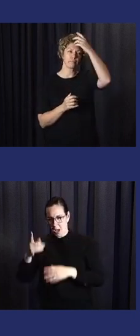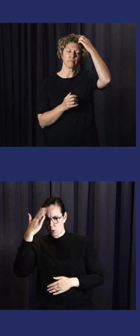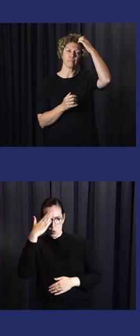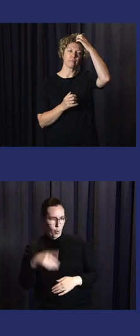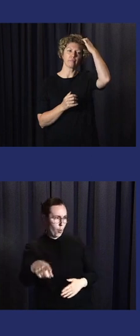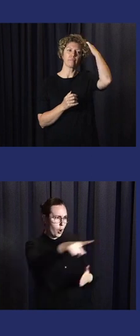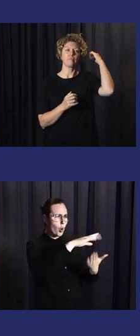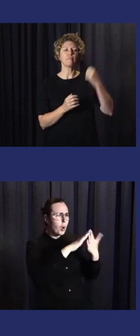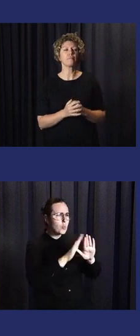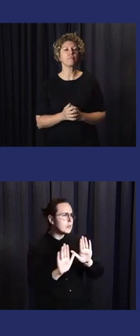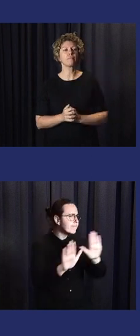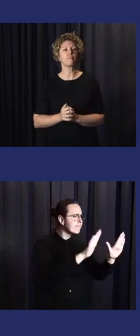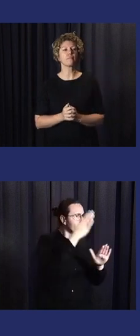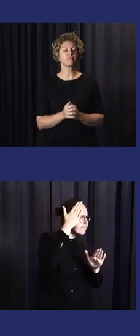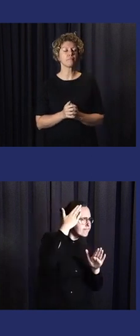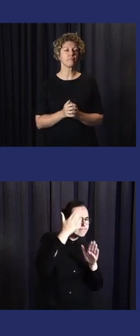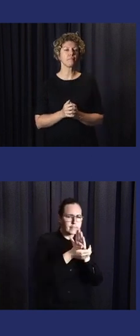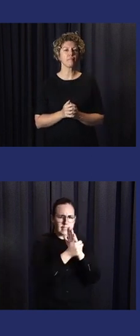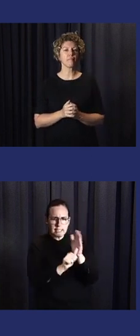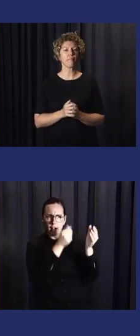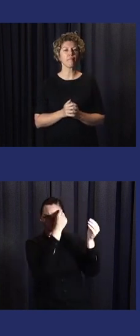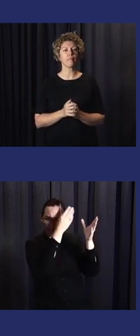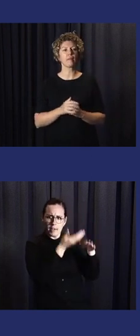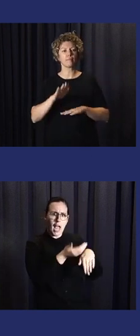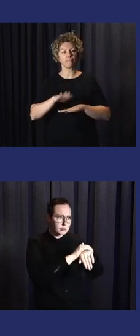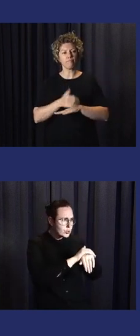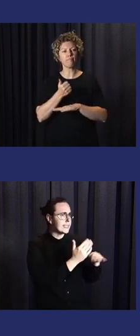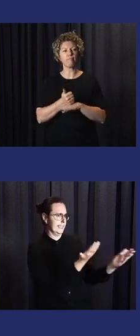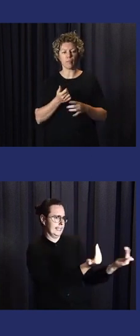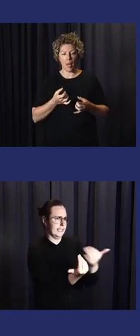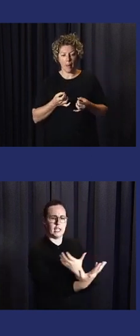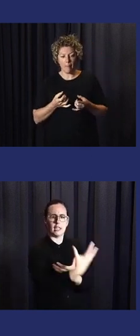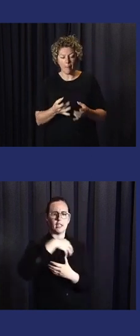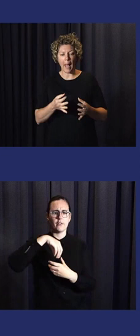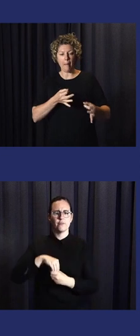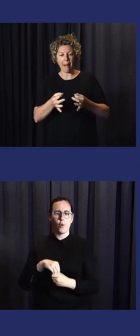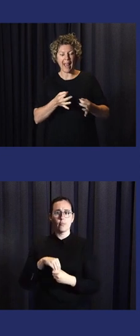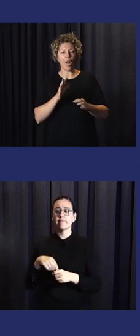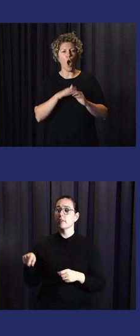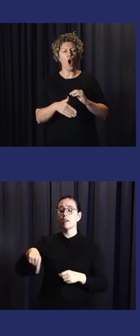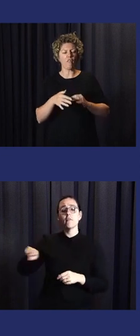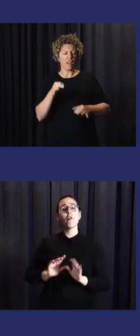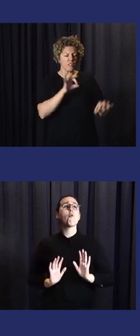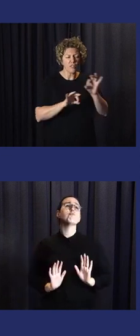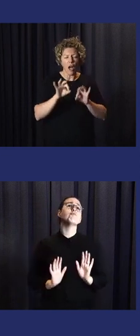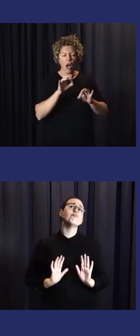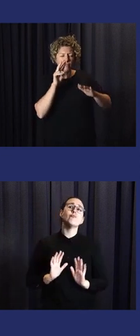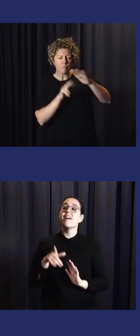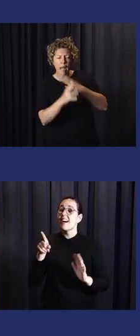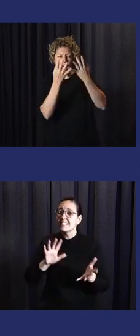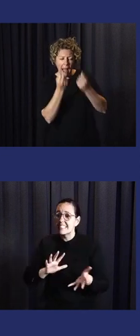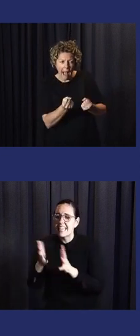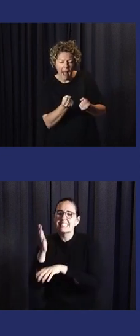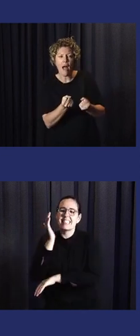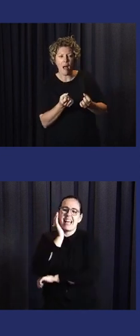also that means the community are not waiting for the disaster, and also implementing